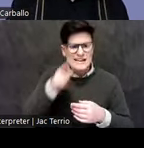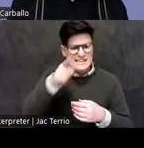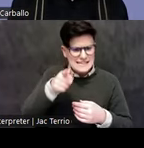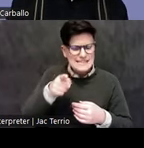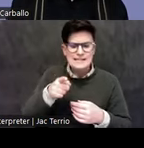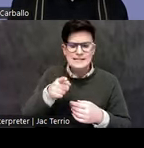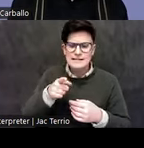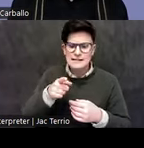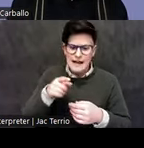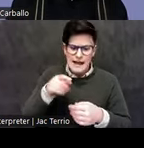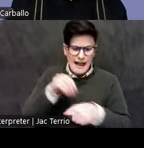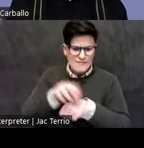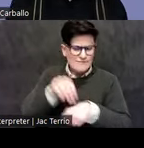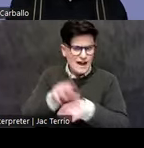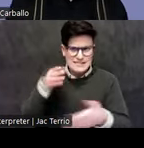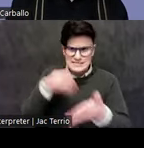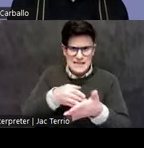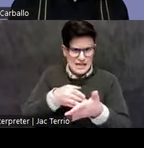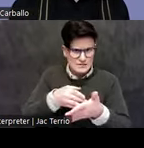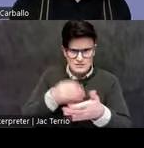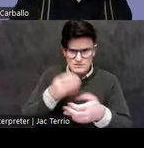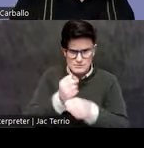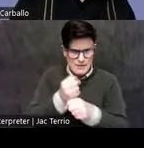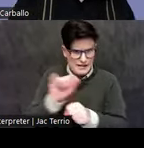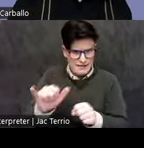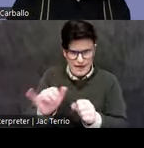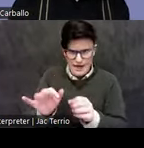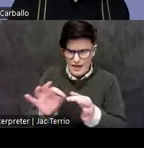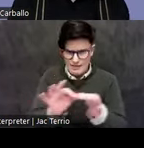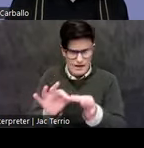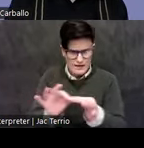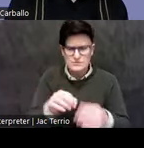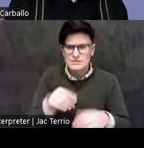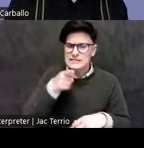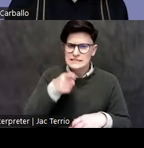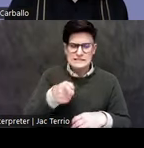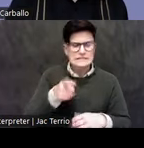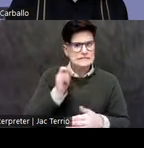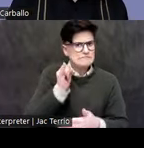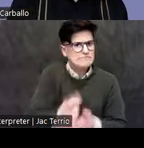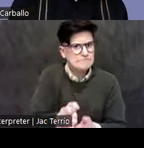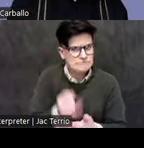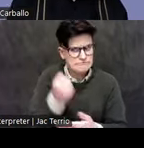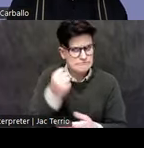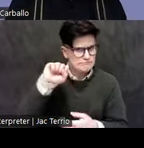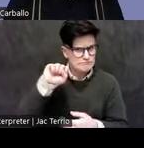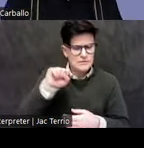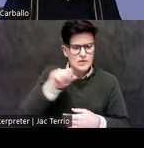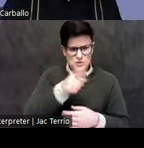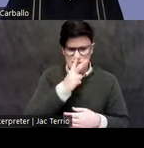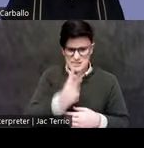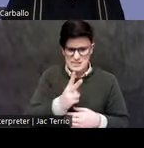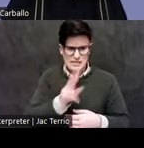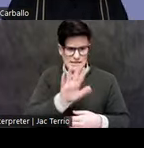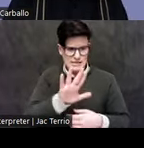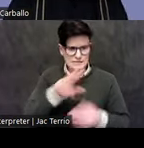his sort of act of resistance, his more resisting personality, is personified by this monument in the central